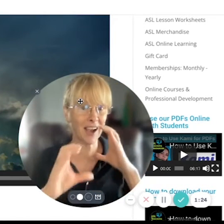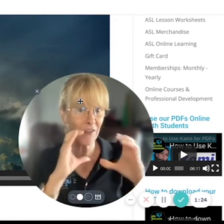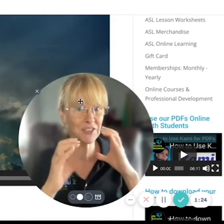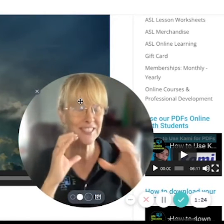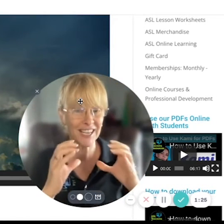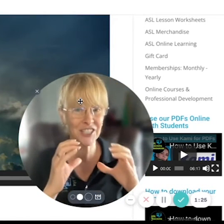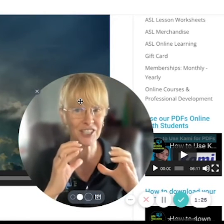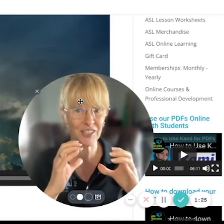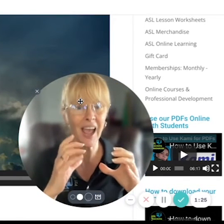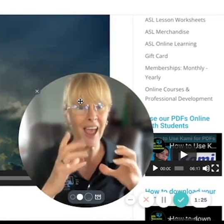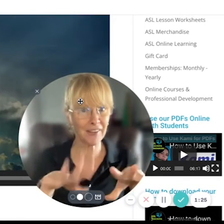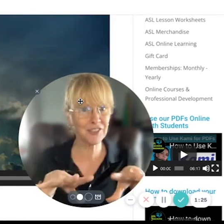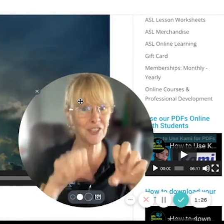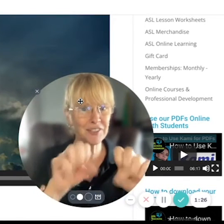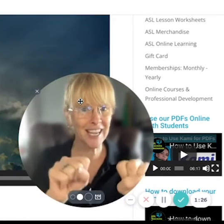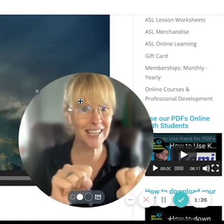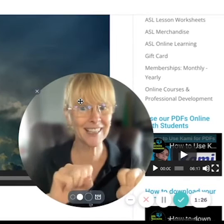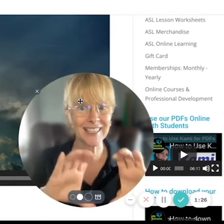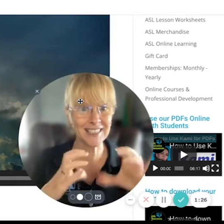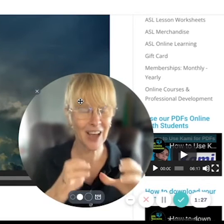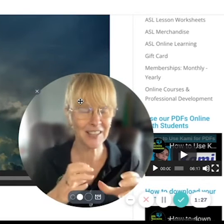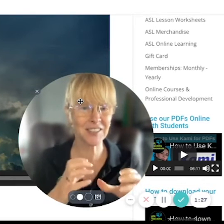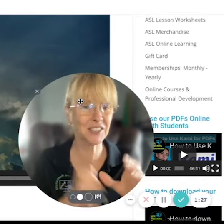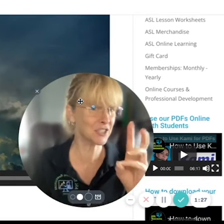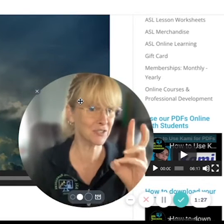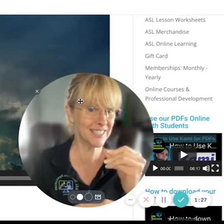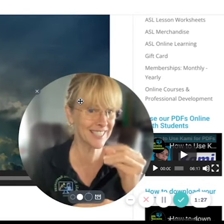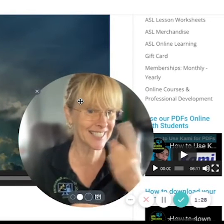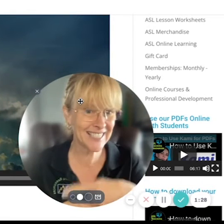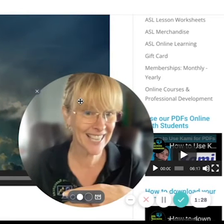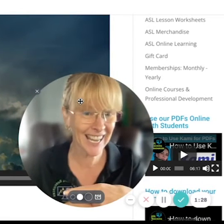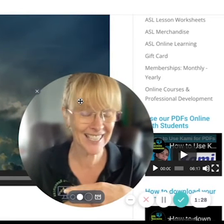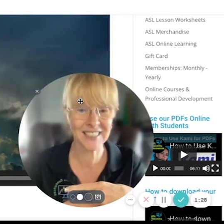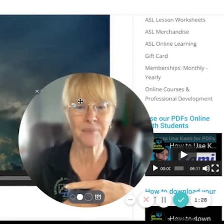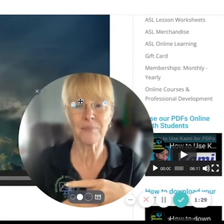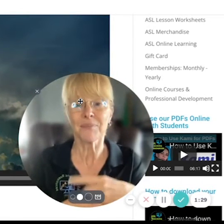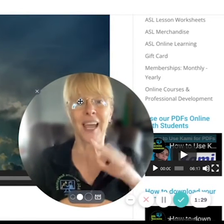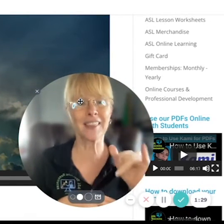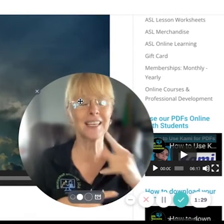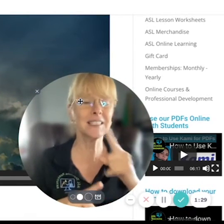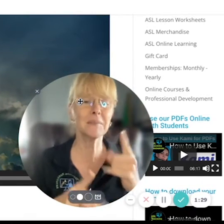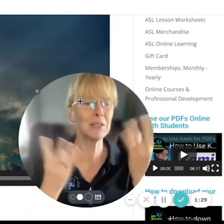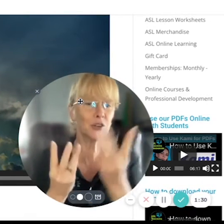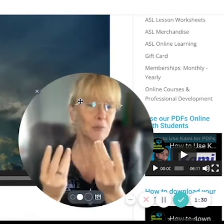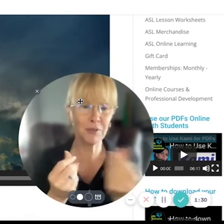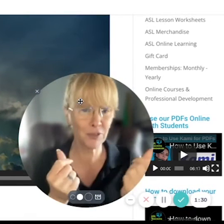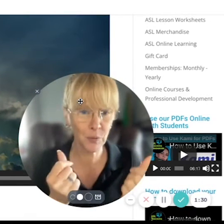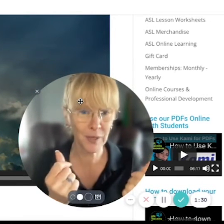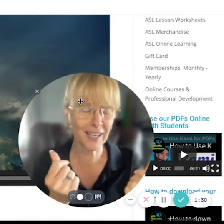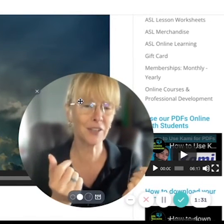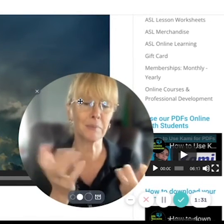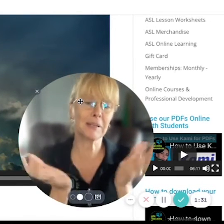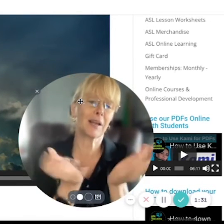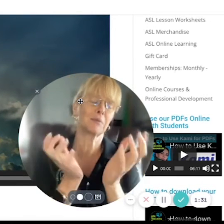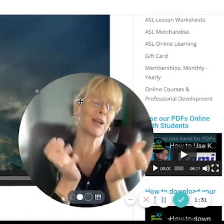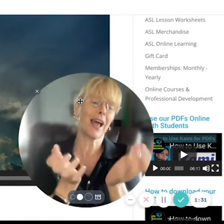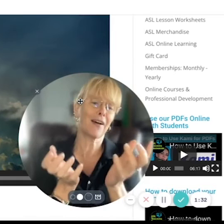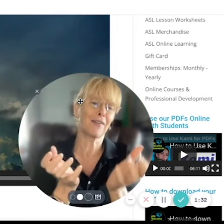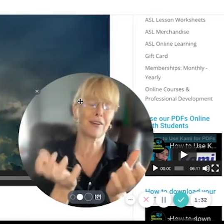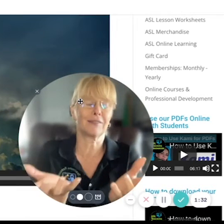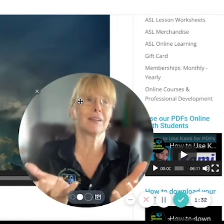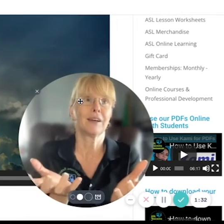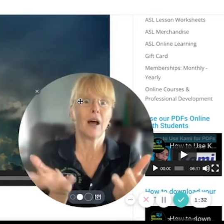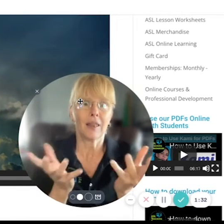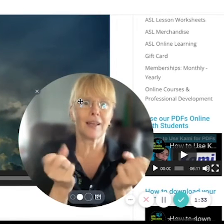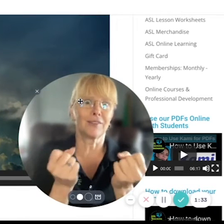have a conversation after you've taken these classes just for 60 days and that doesn't mean you're going to be fluent and you'll be able to